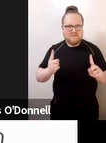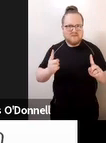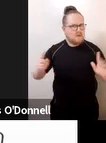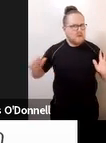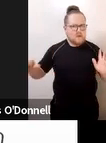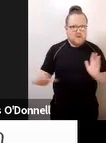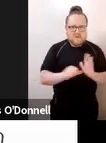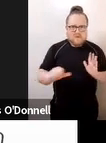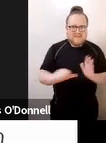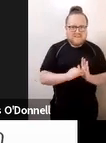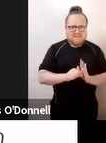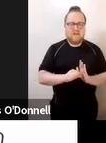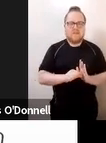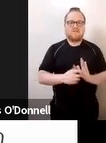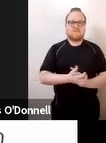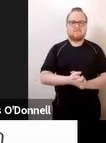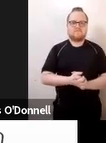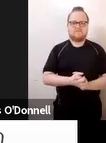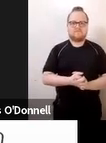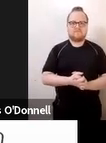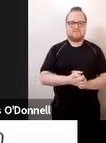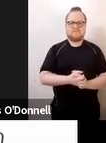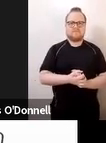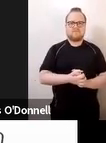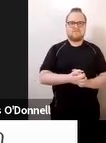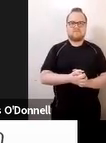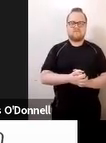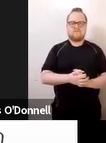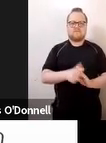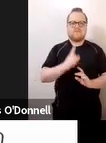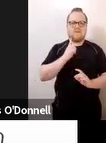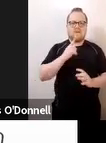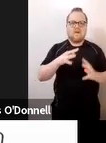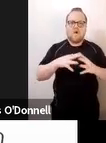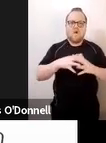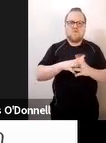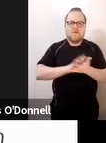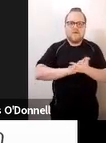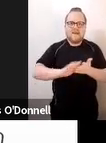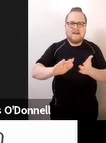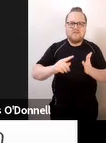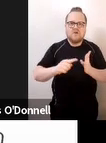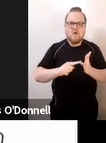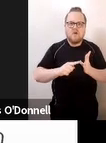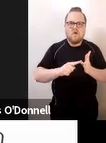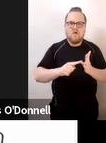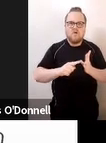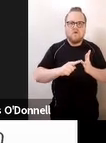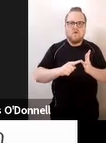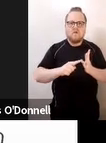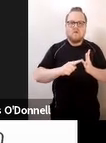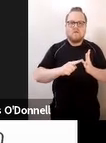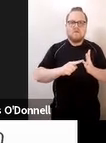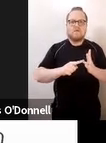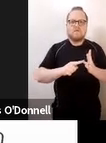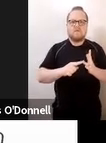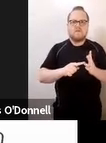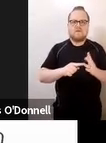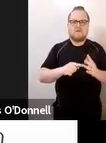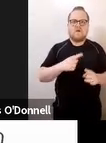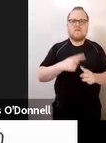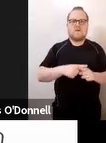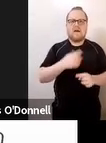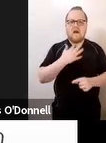Some more reading there again, the World Federation report and some work that myself and Walter Wittich have done about aging